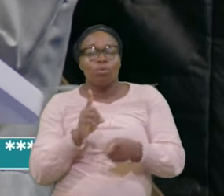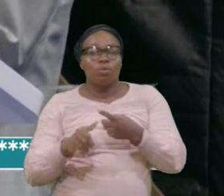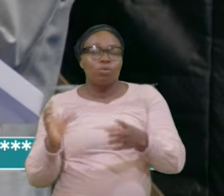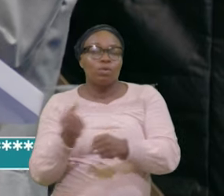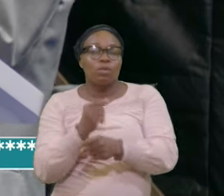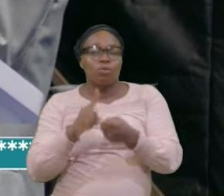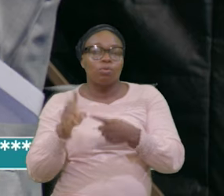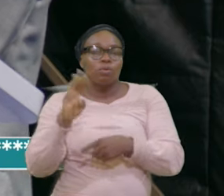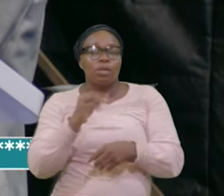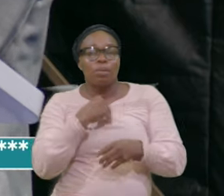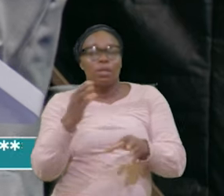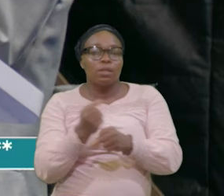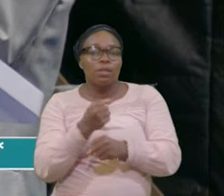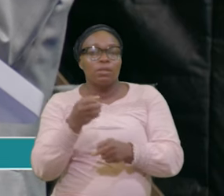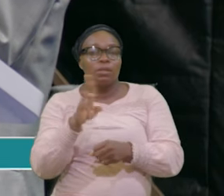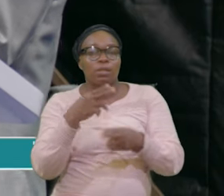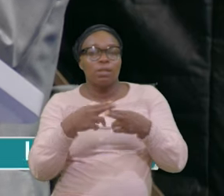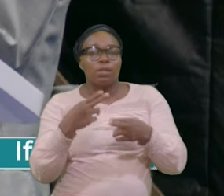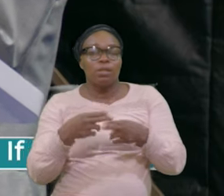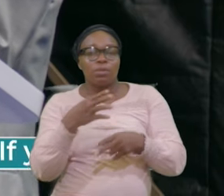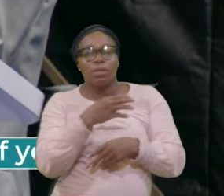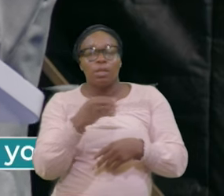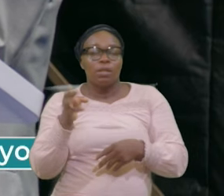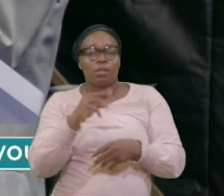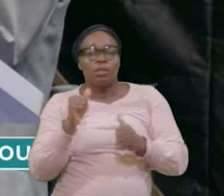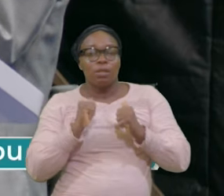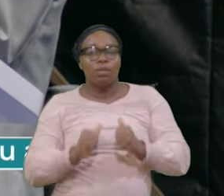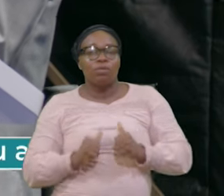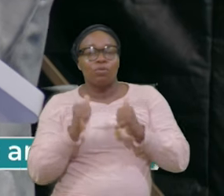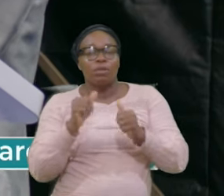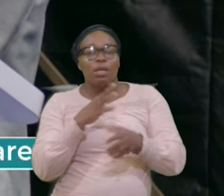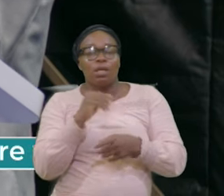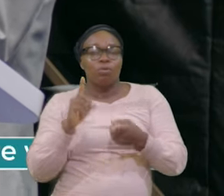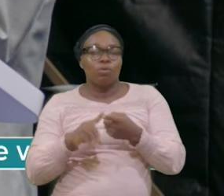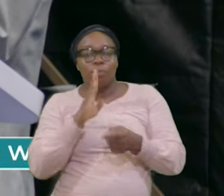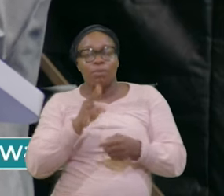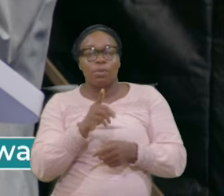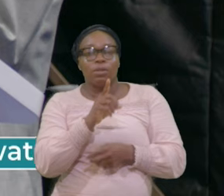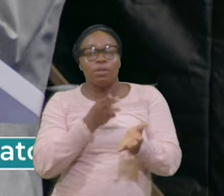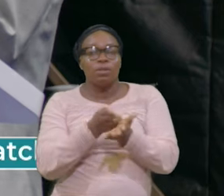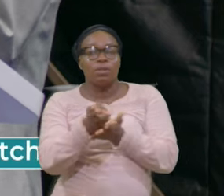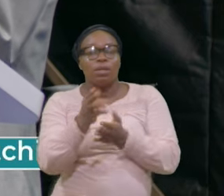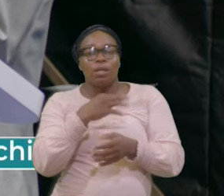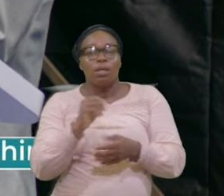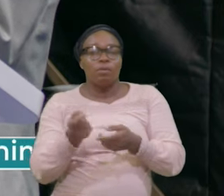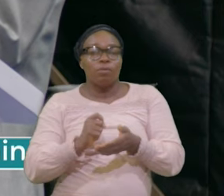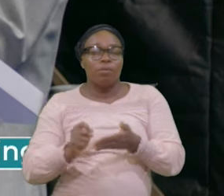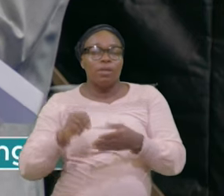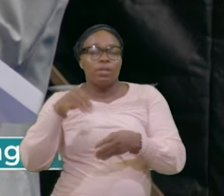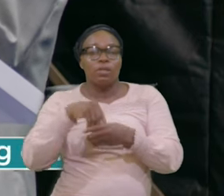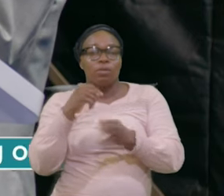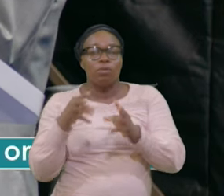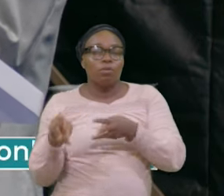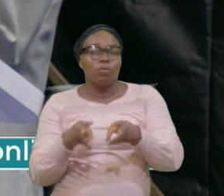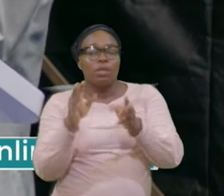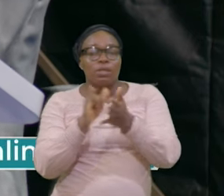Those Of You Who Are Giving The Details Be Honest And Sincere And Write In A Way That Your Name Could Be